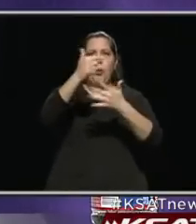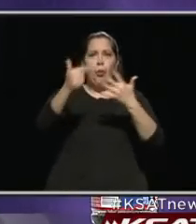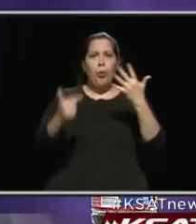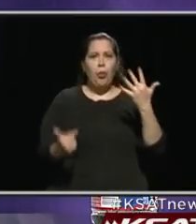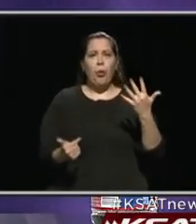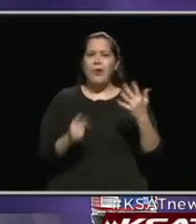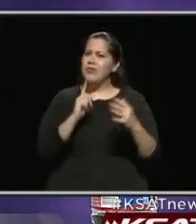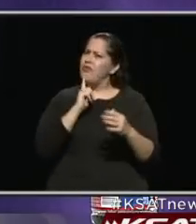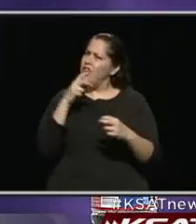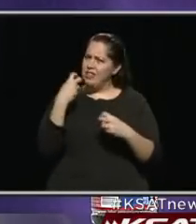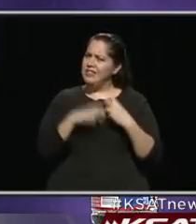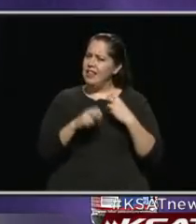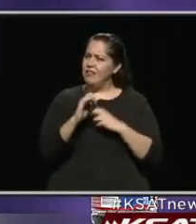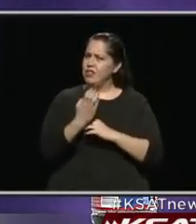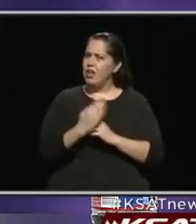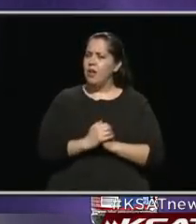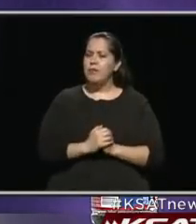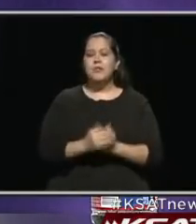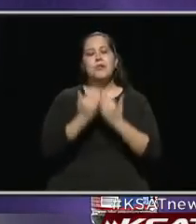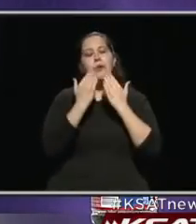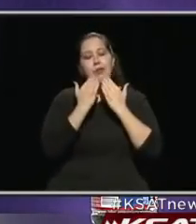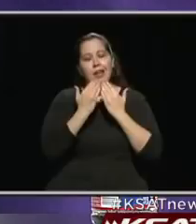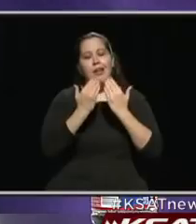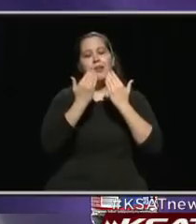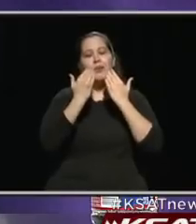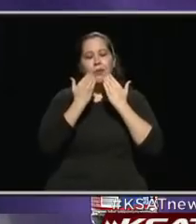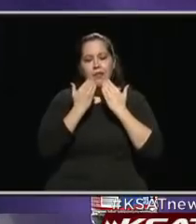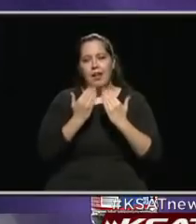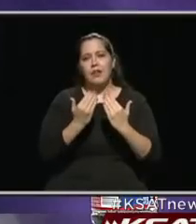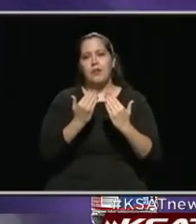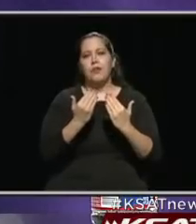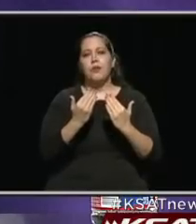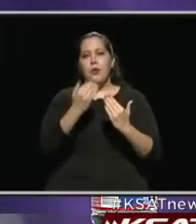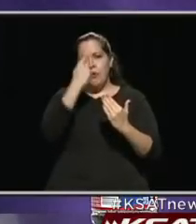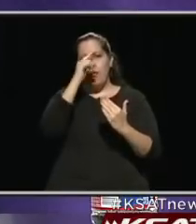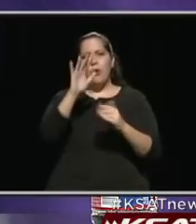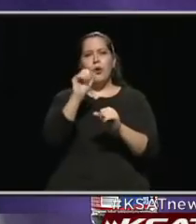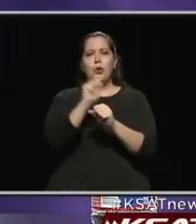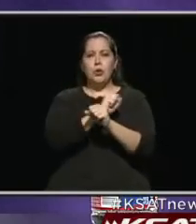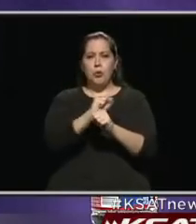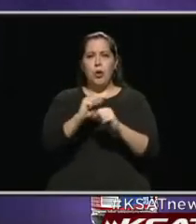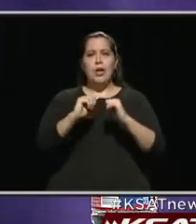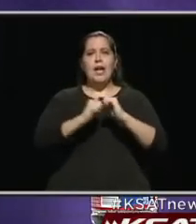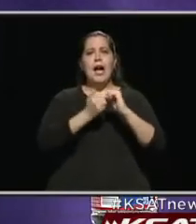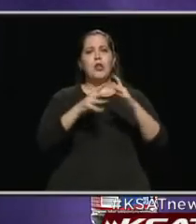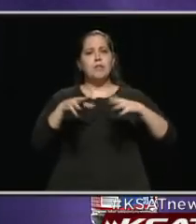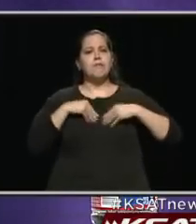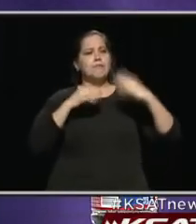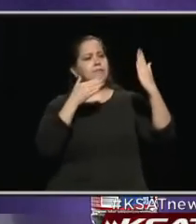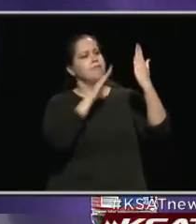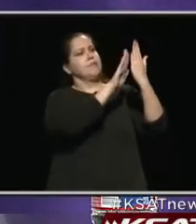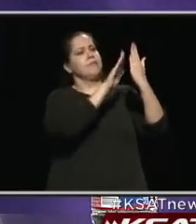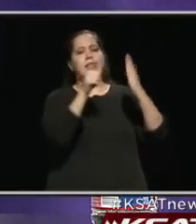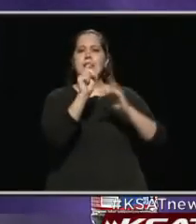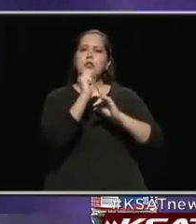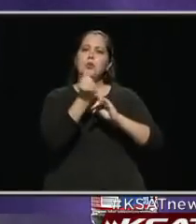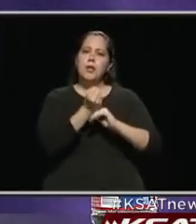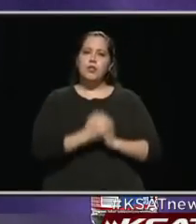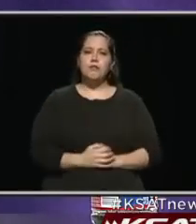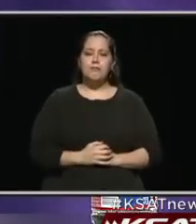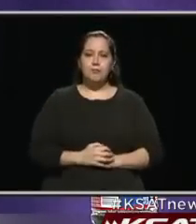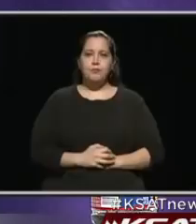very, very difficult job. And so we thank them very much for what they're doing and how they're stepping up to help in this case.